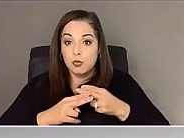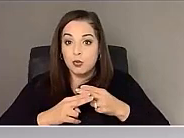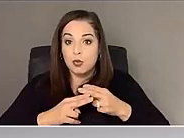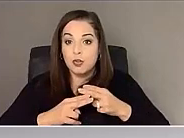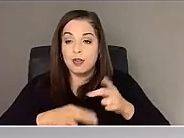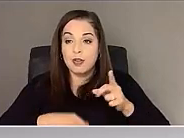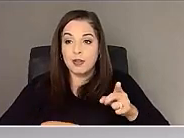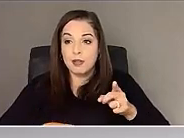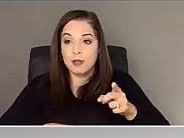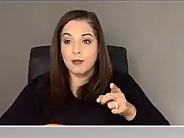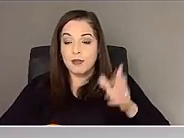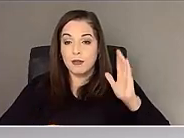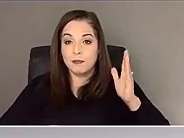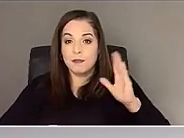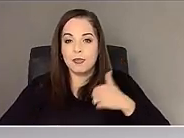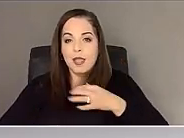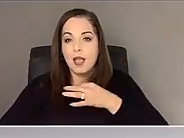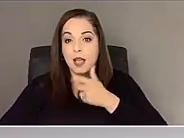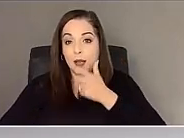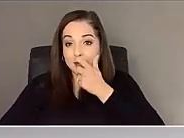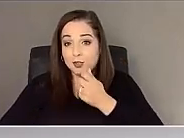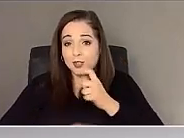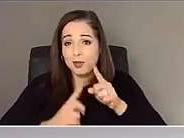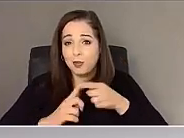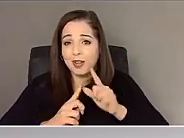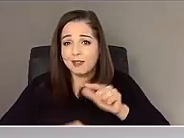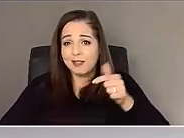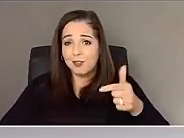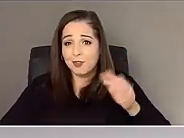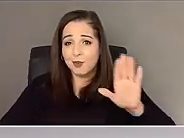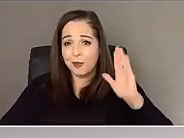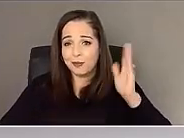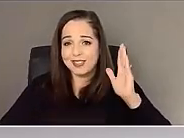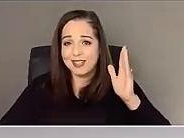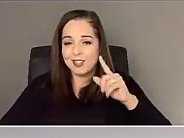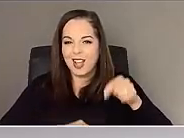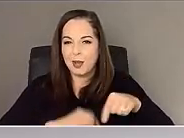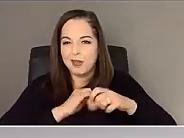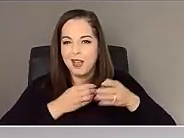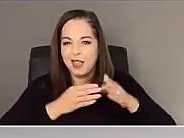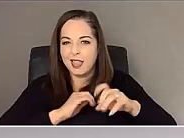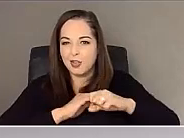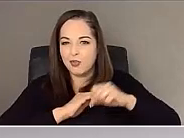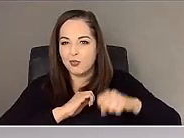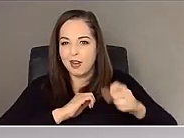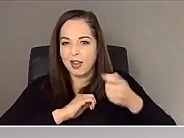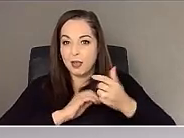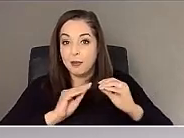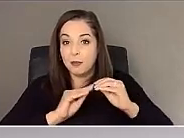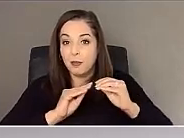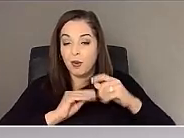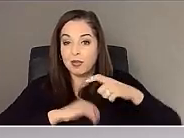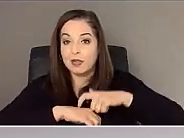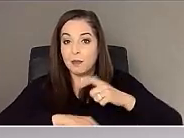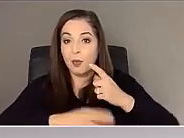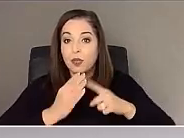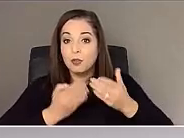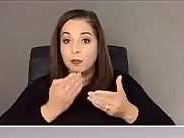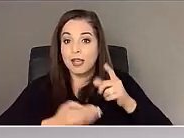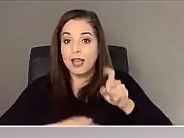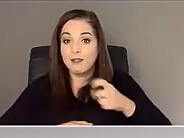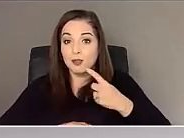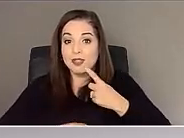I'm interested when you, when we get to your presentation, I'm going to let this run a little bit longer. Um, what you might have to say about this as well,